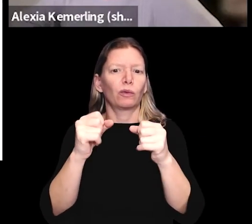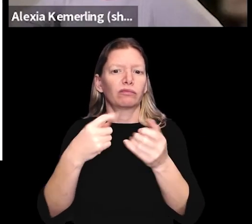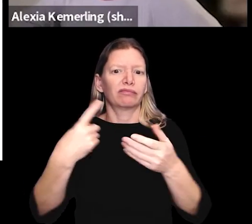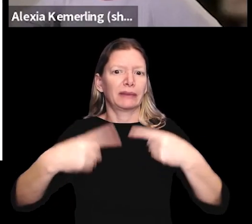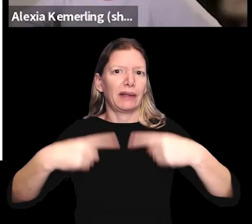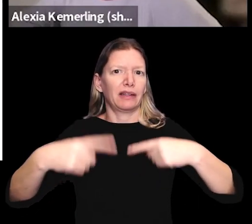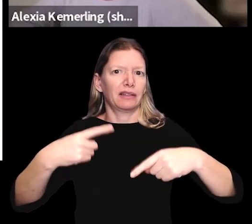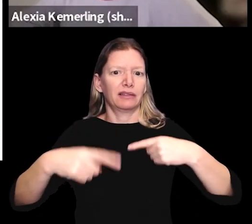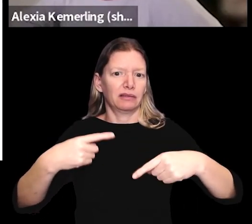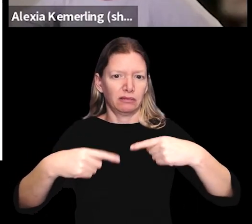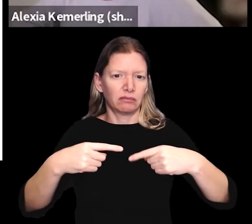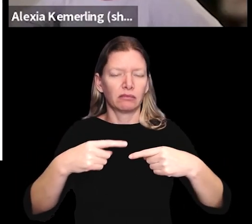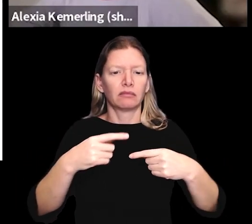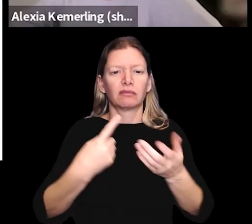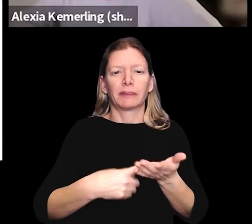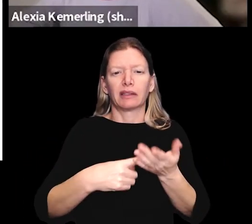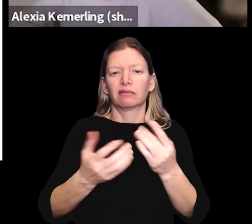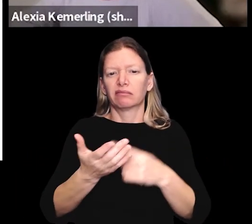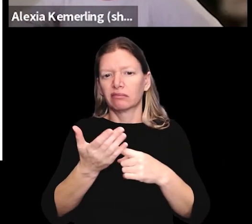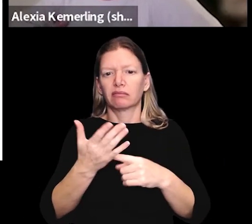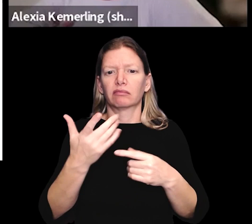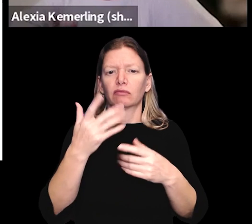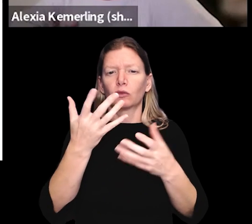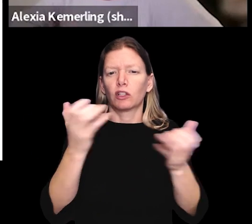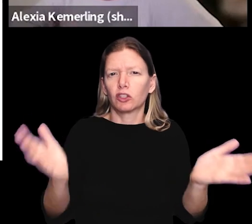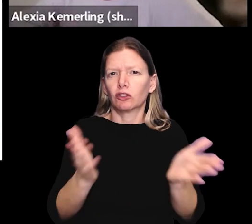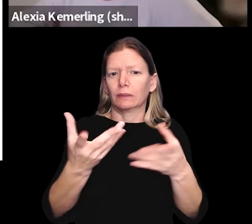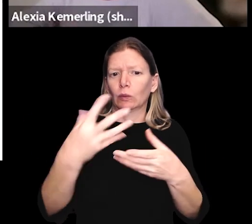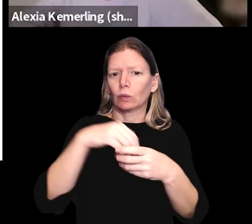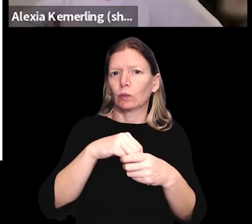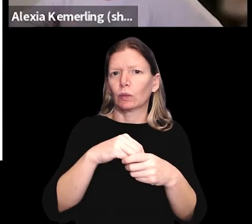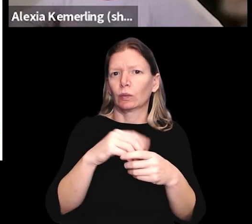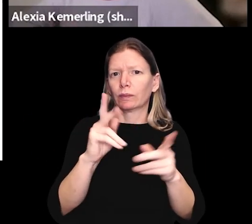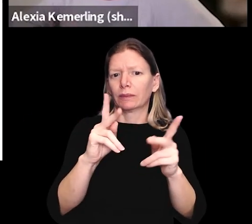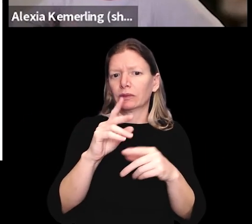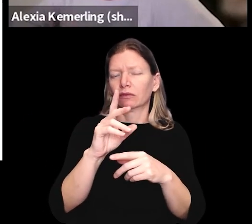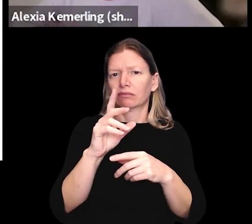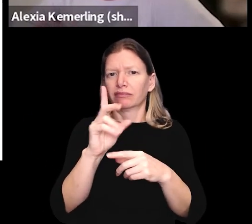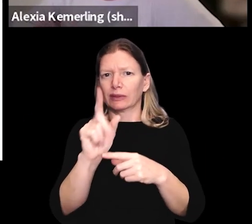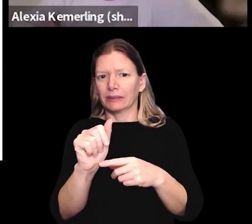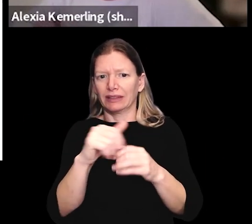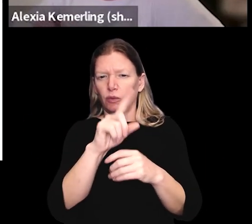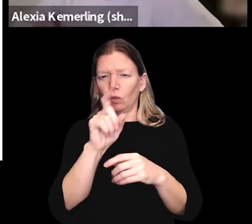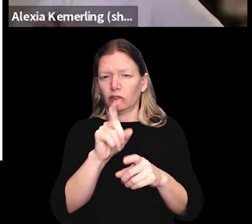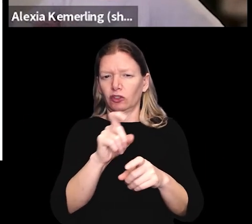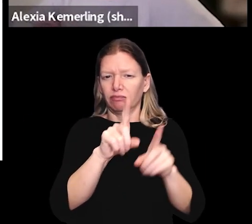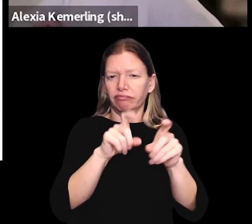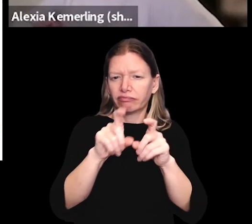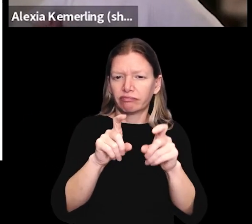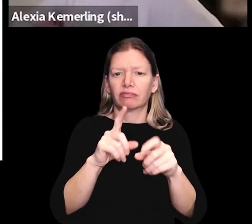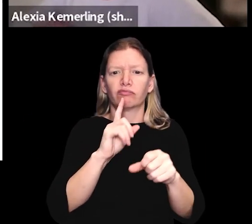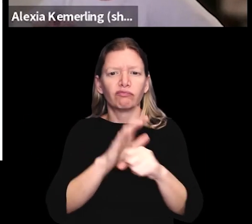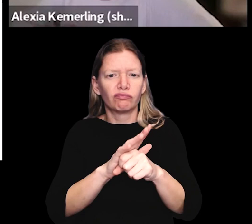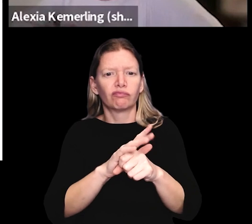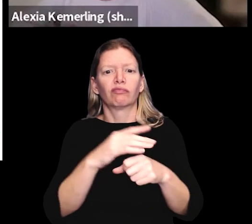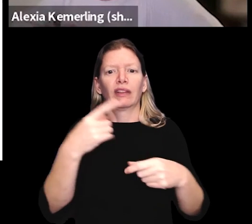the national networks that host debates in order to encourage them to include disability in the questions that they ask and to